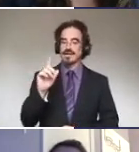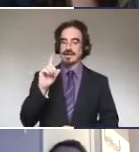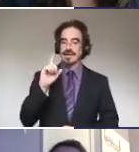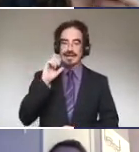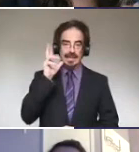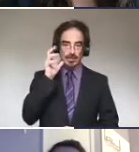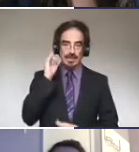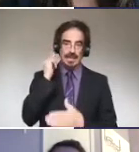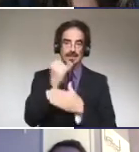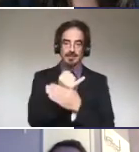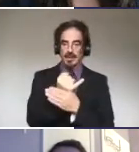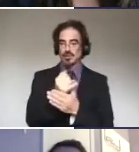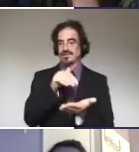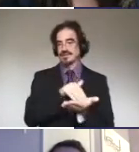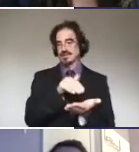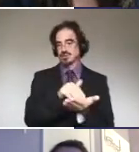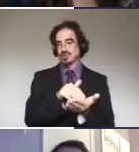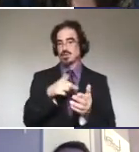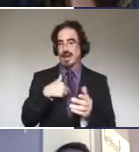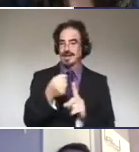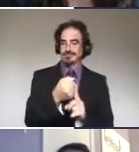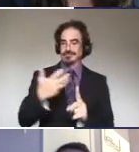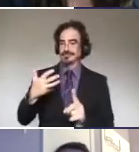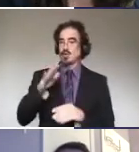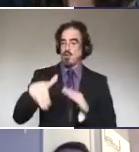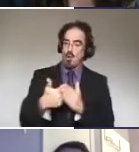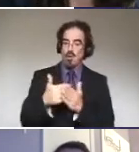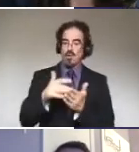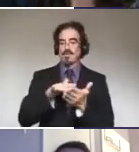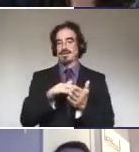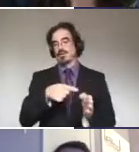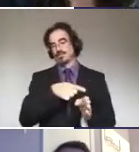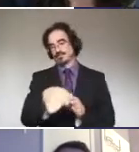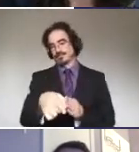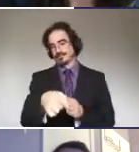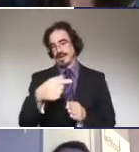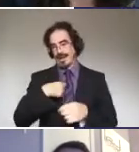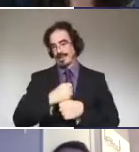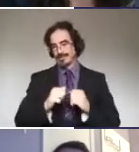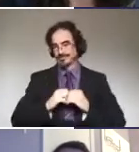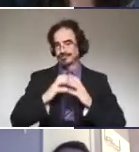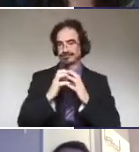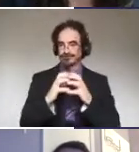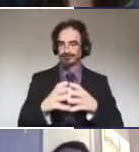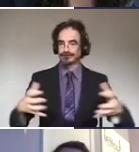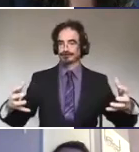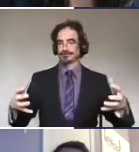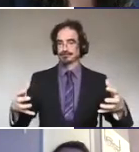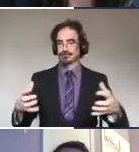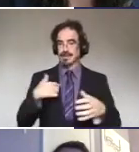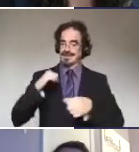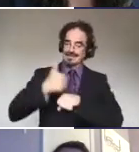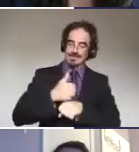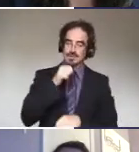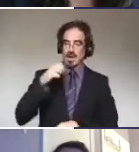include a group, a formal group in all medical professions. I worked with five others to establish a nonprofit in